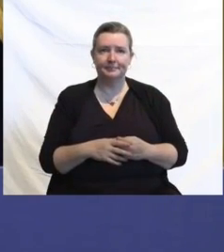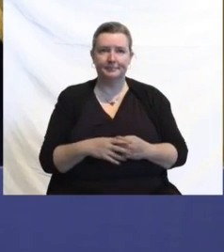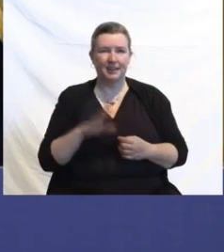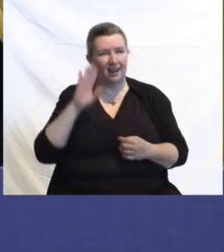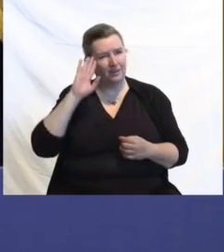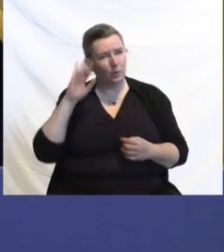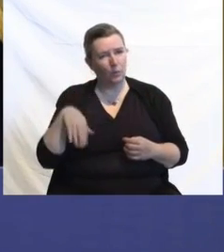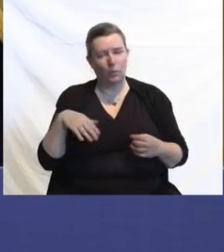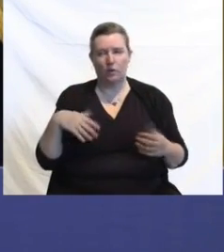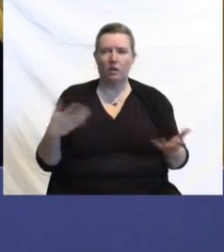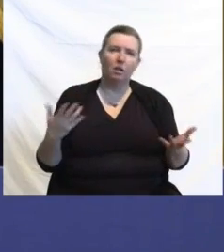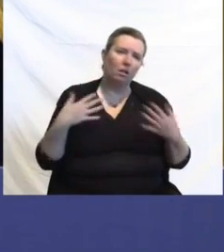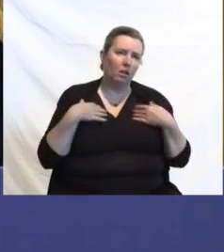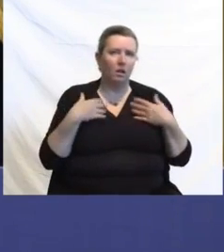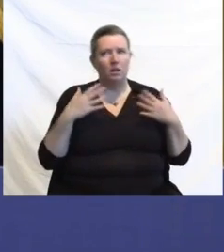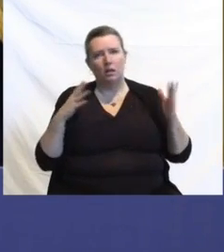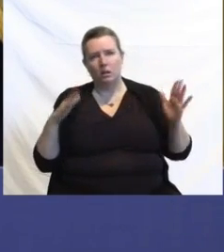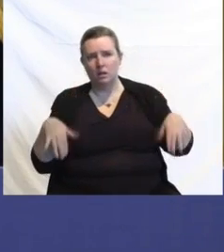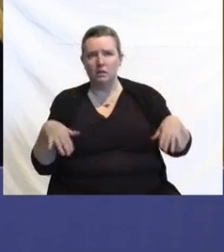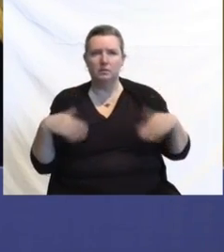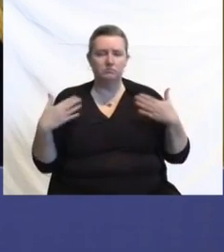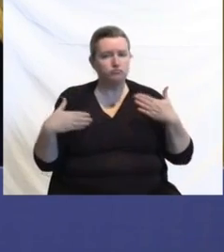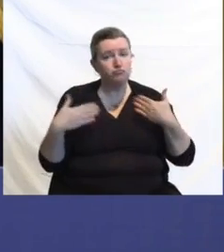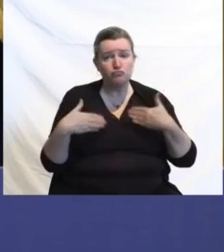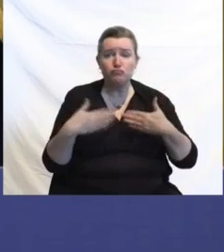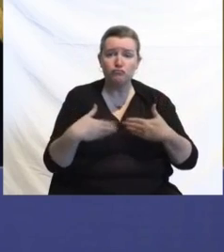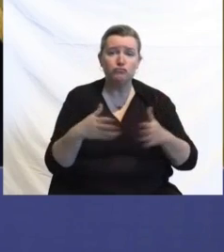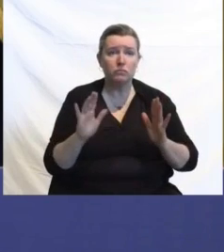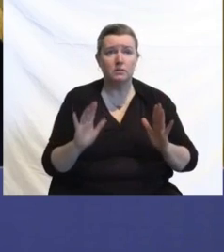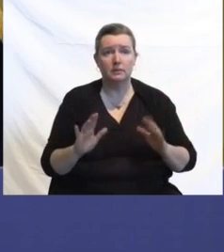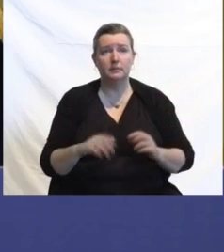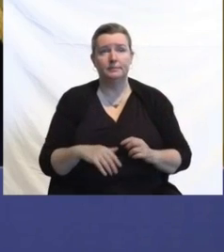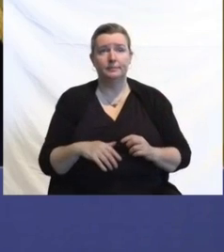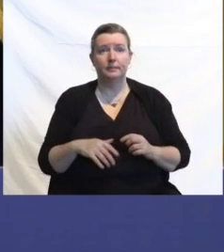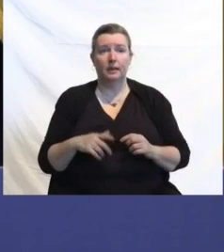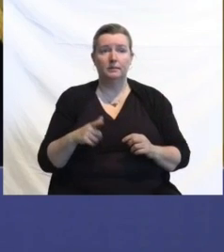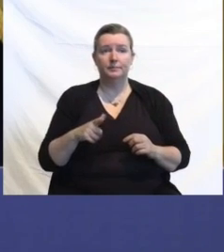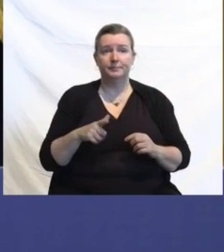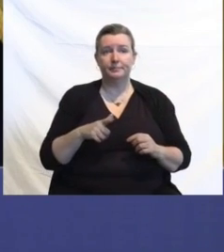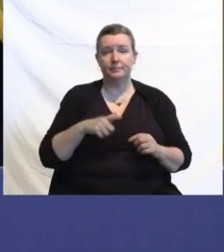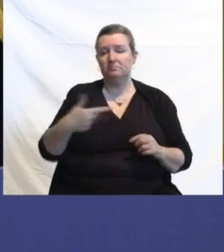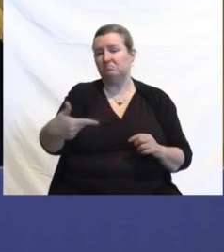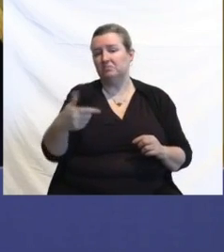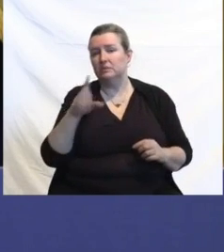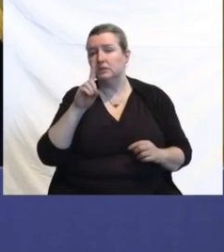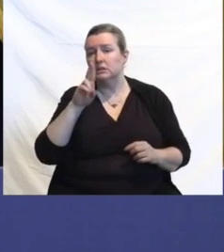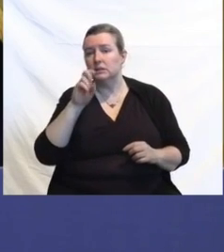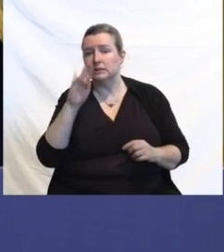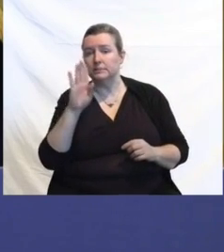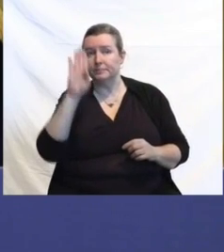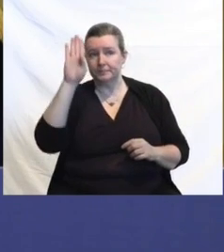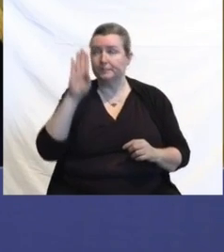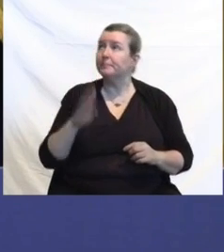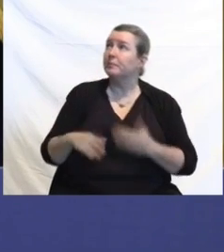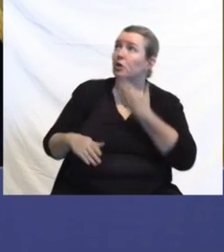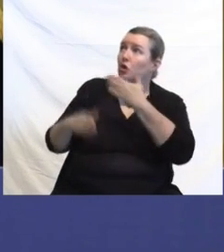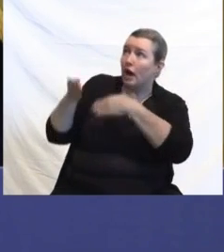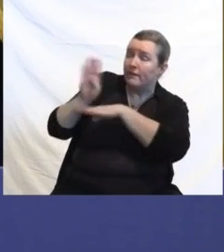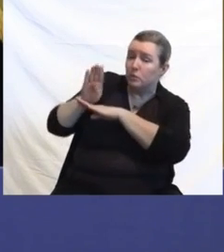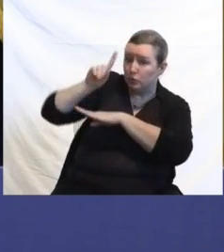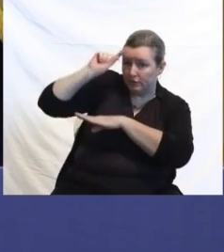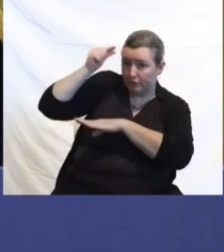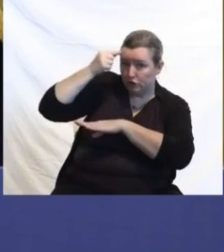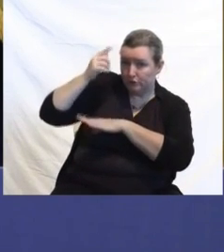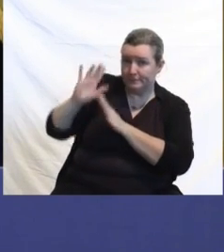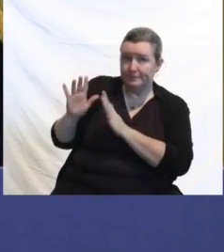on us. Thank you. Let's go to Dustin in the back. Dustin, good afternoon. Good afternoon. As you just pointed